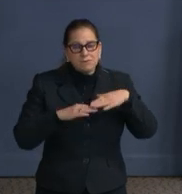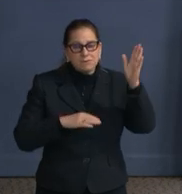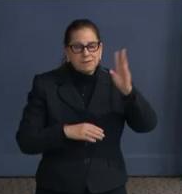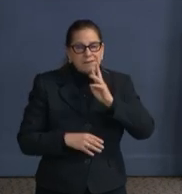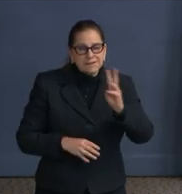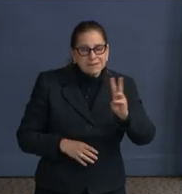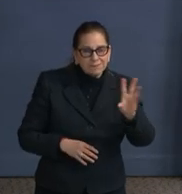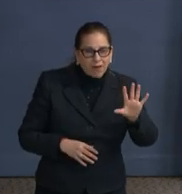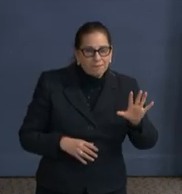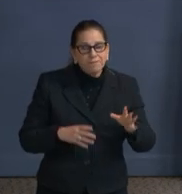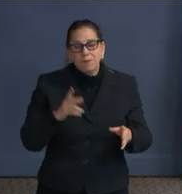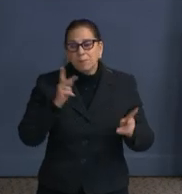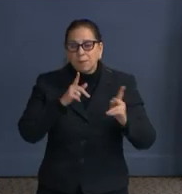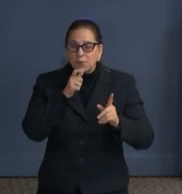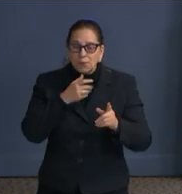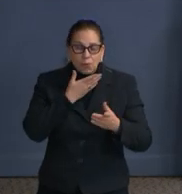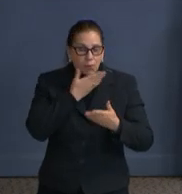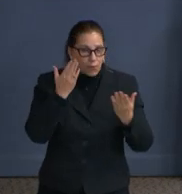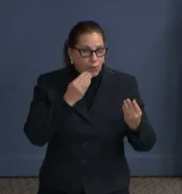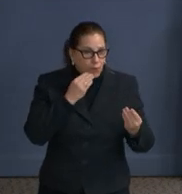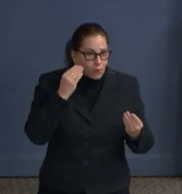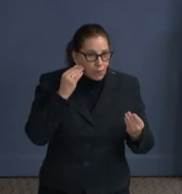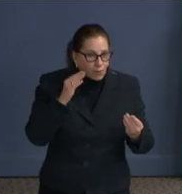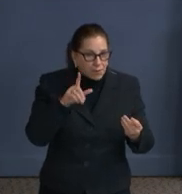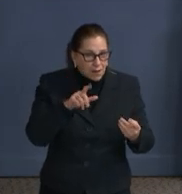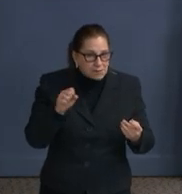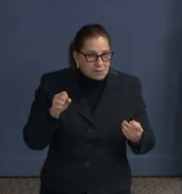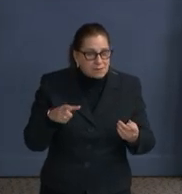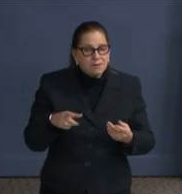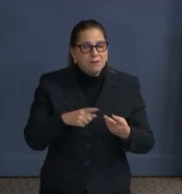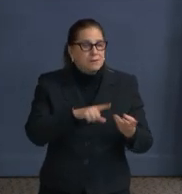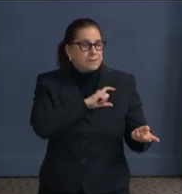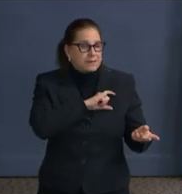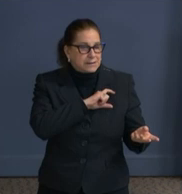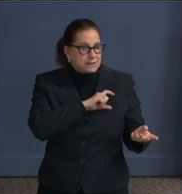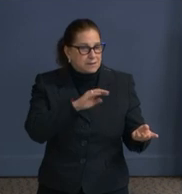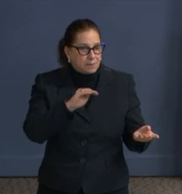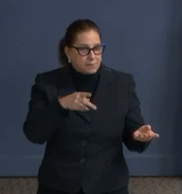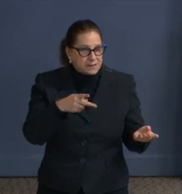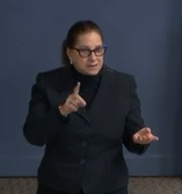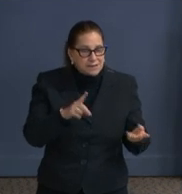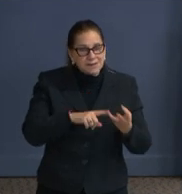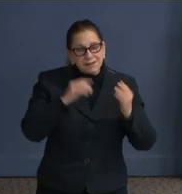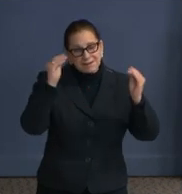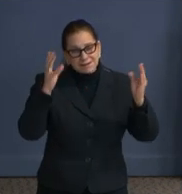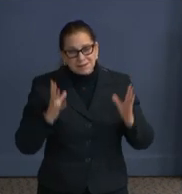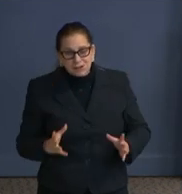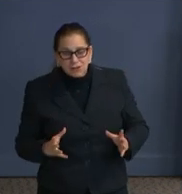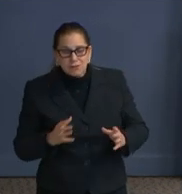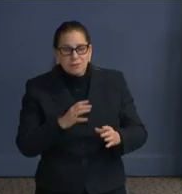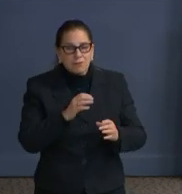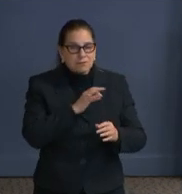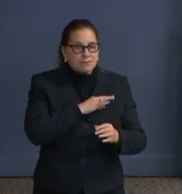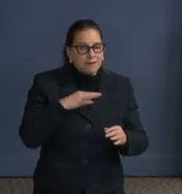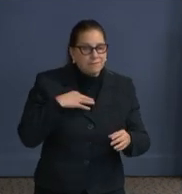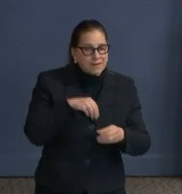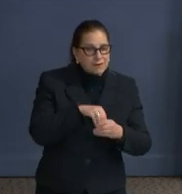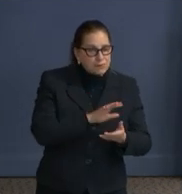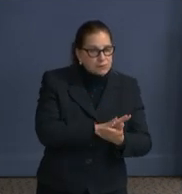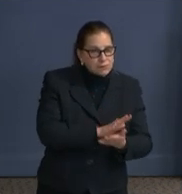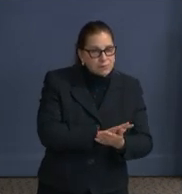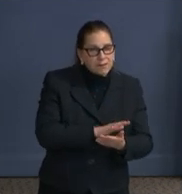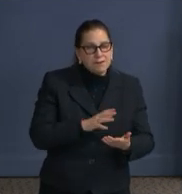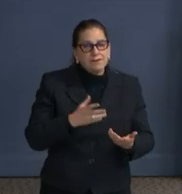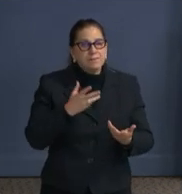homelessness, members of MPD, teachers who are working in person at D.C. public